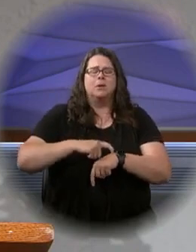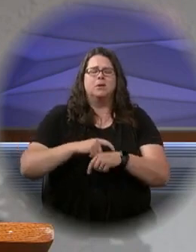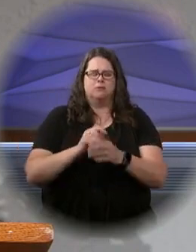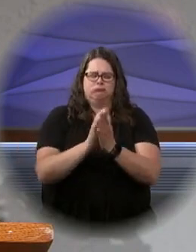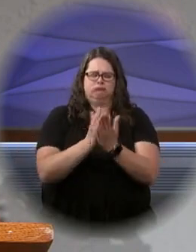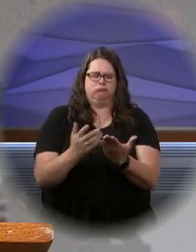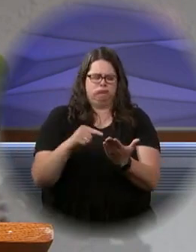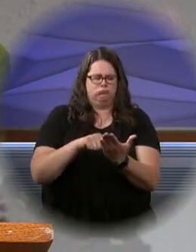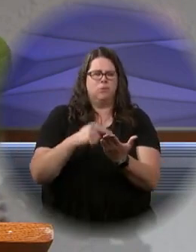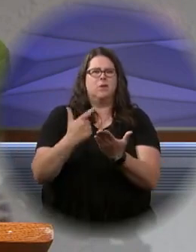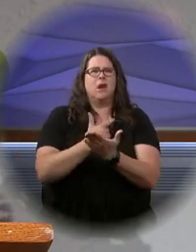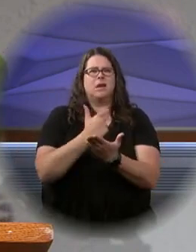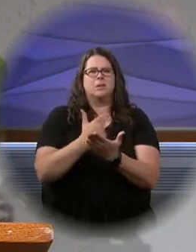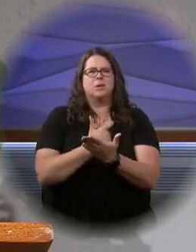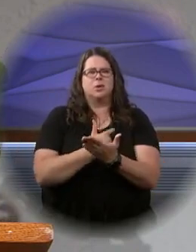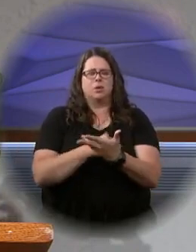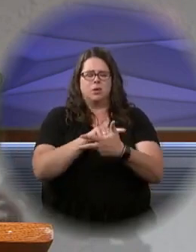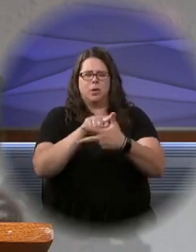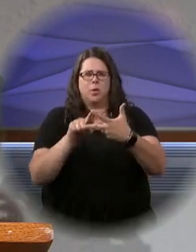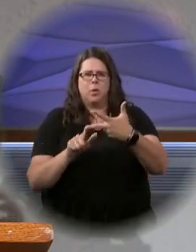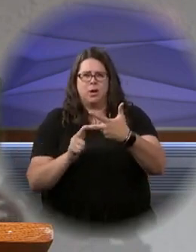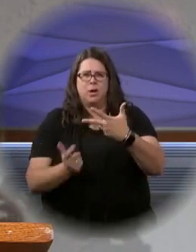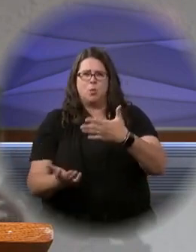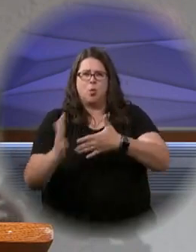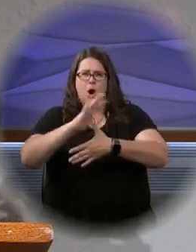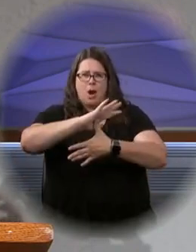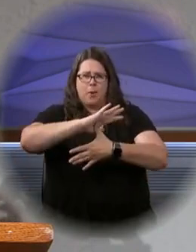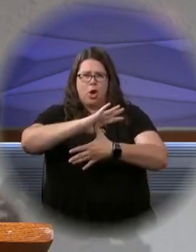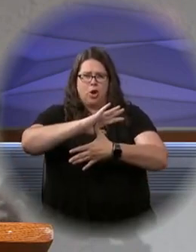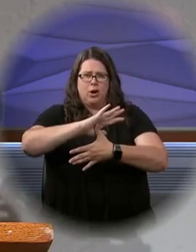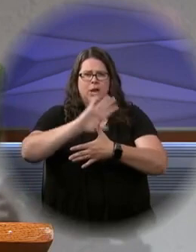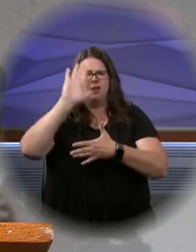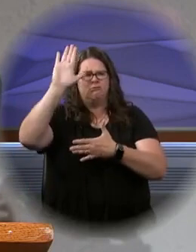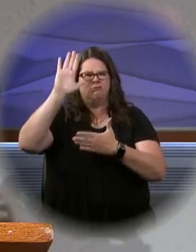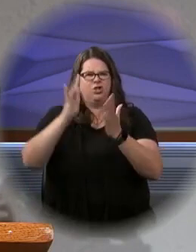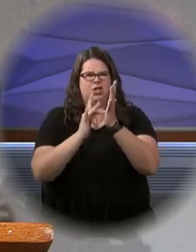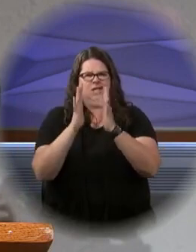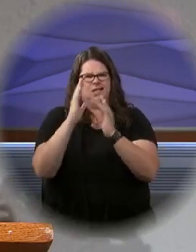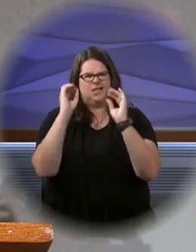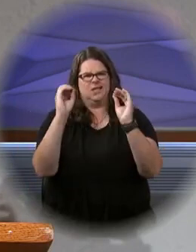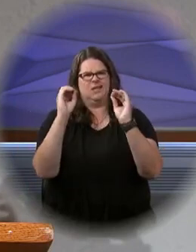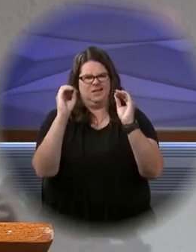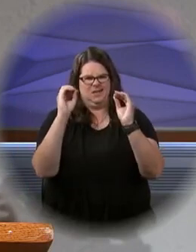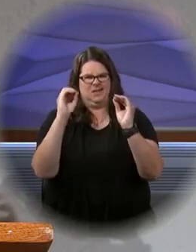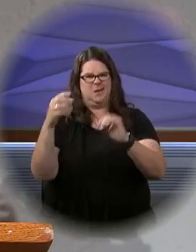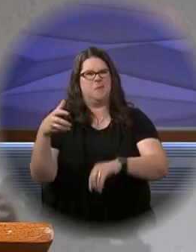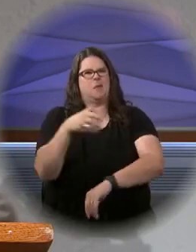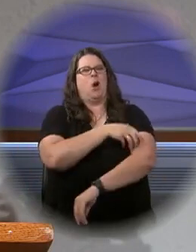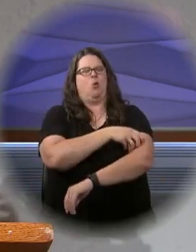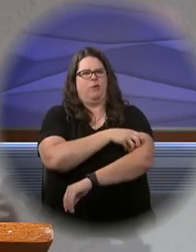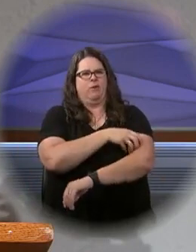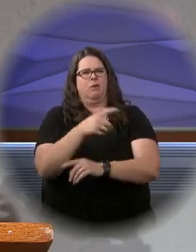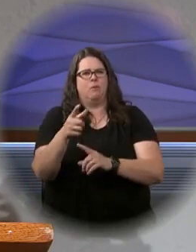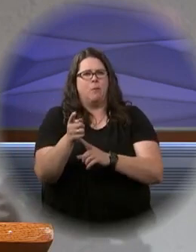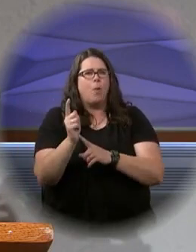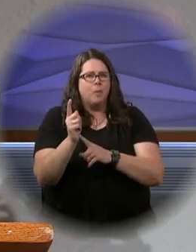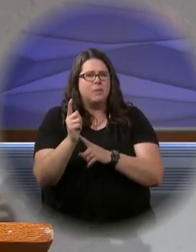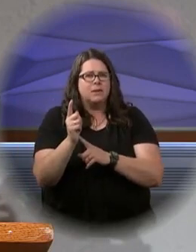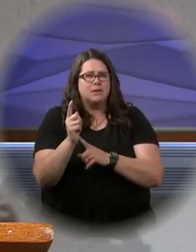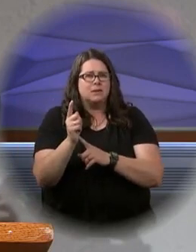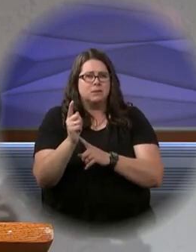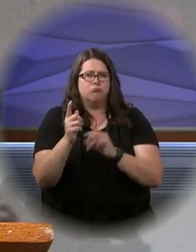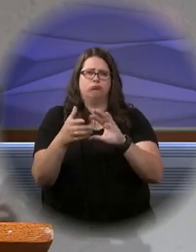Gospel the three primary discourses of Jesus, teaching powerful moments to